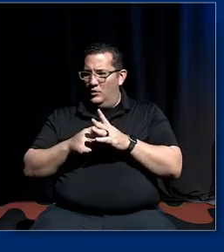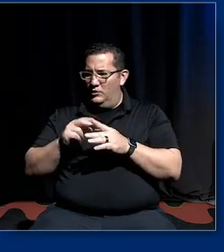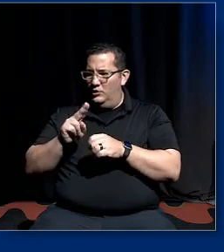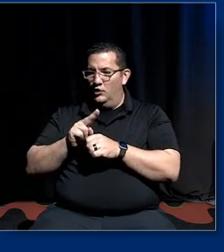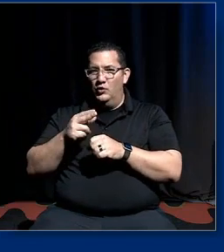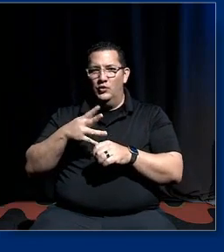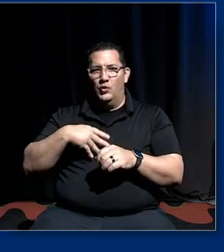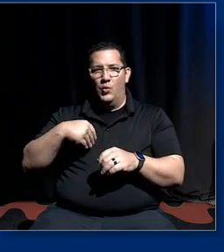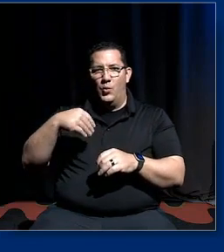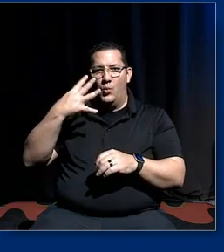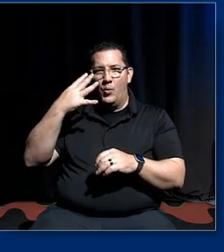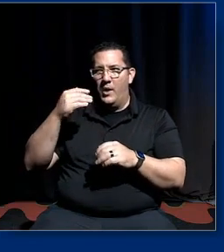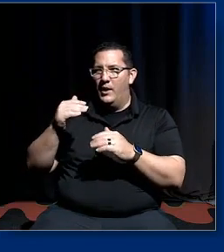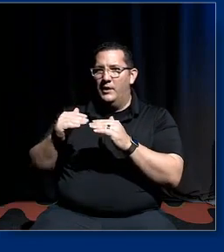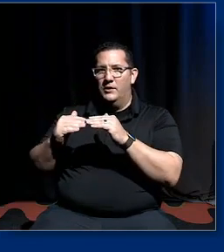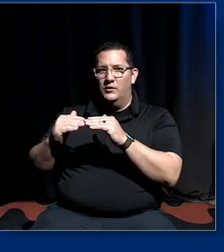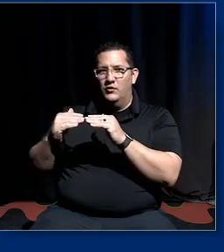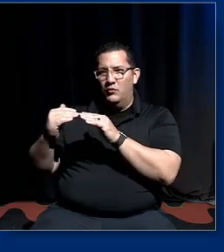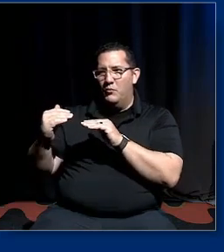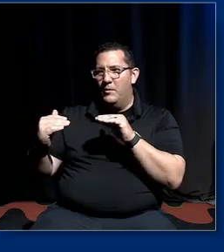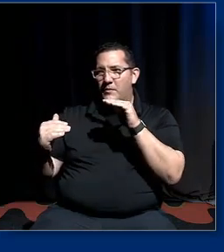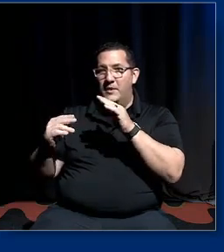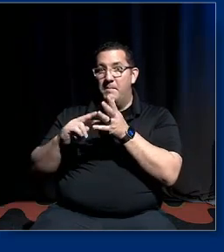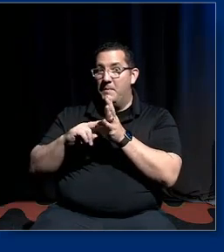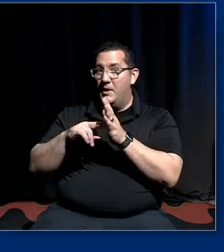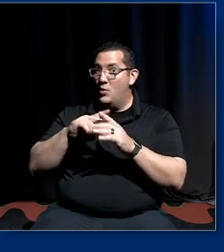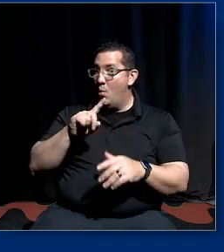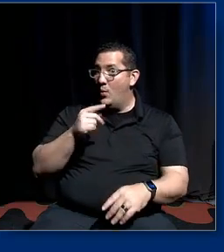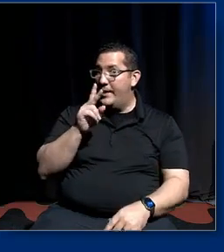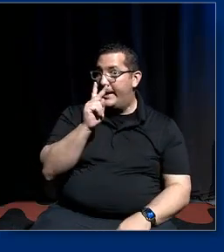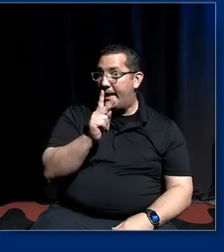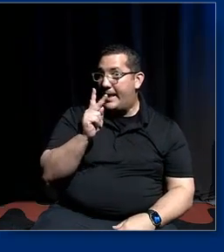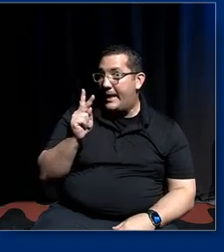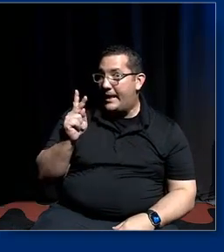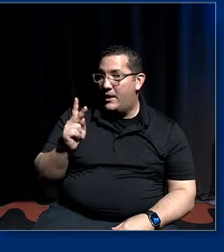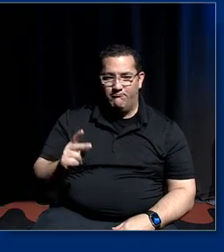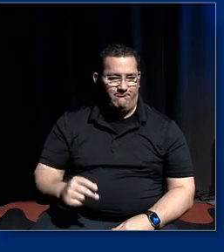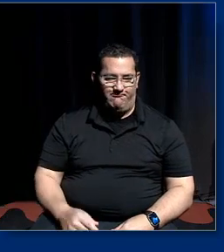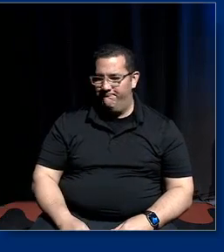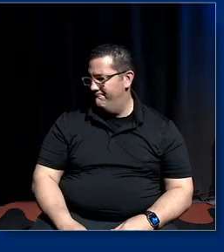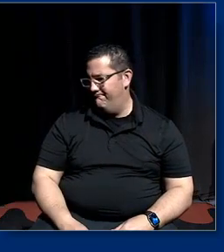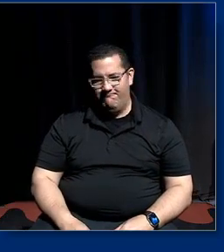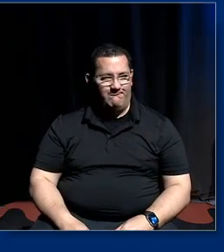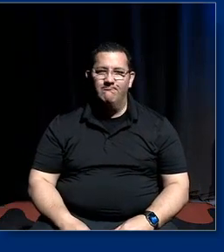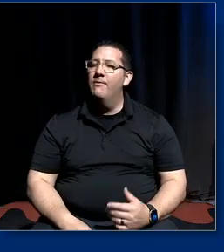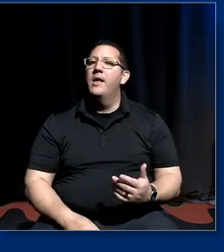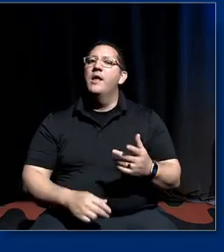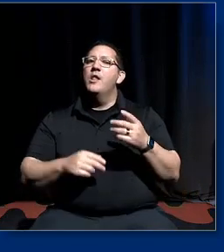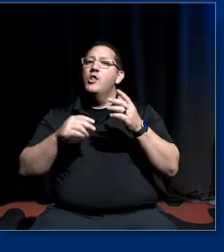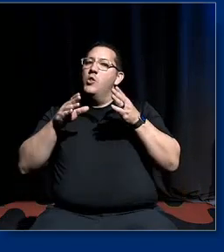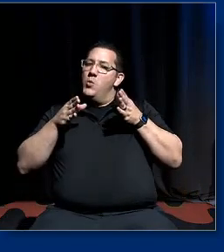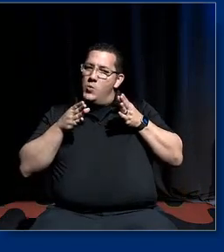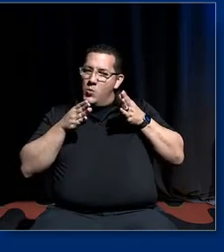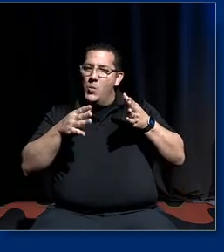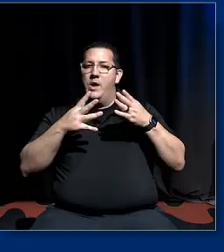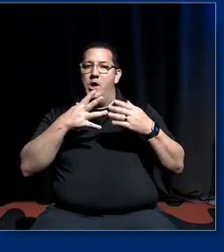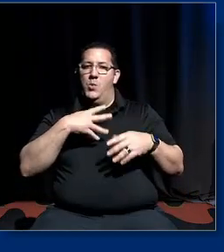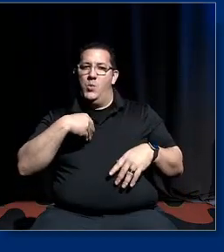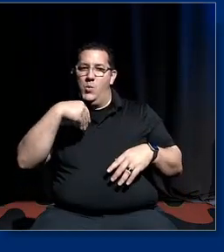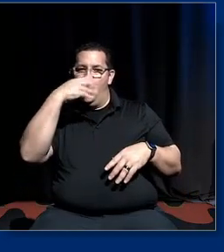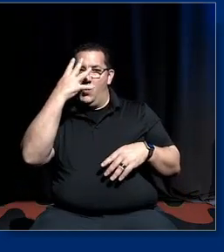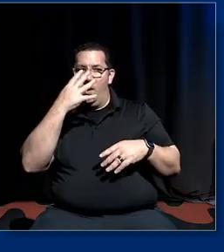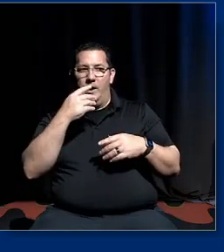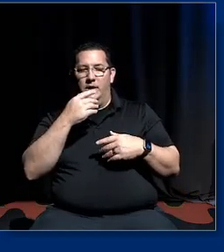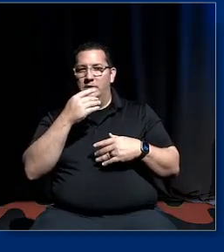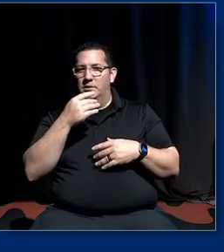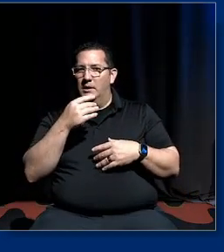supremacy not just to mean the kkk but to mean the way that white interests and white racism